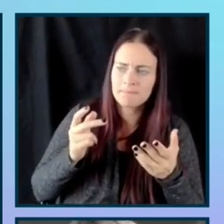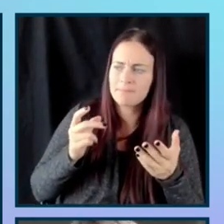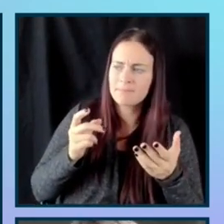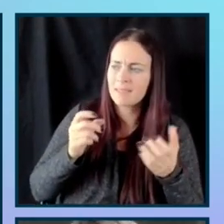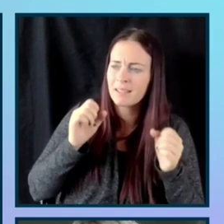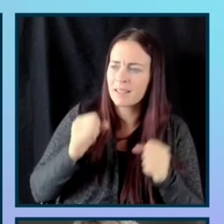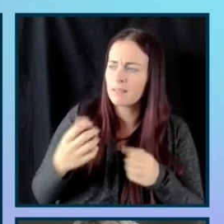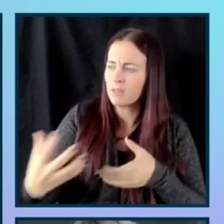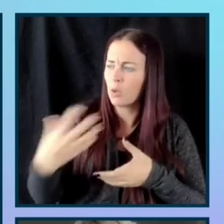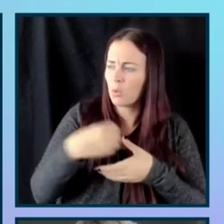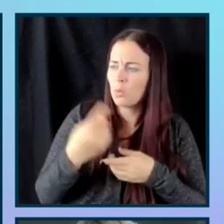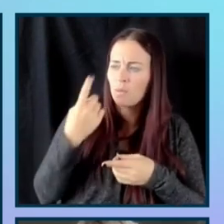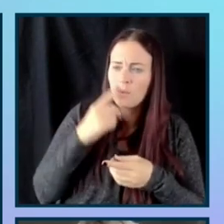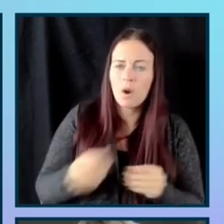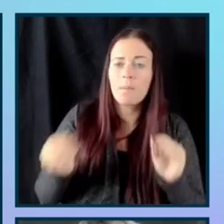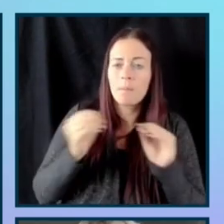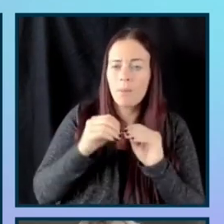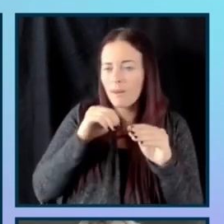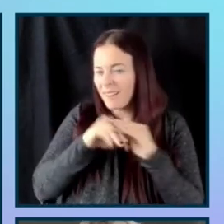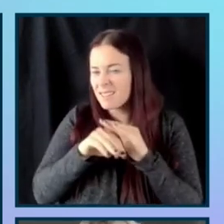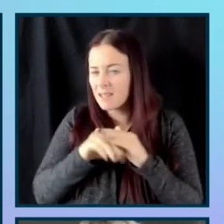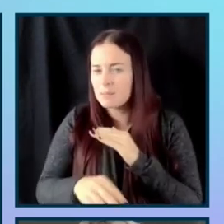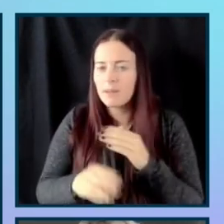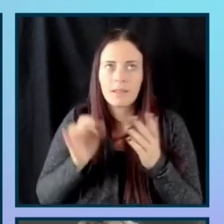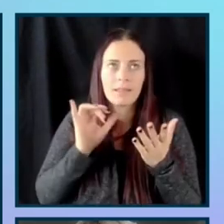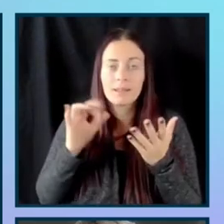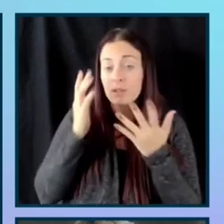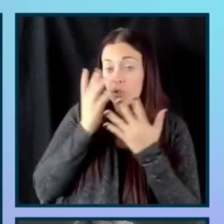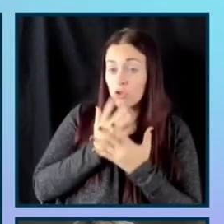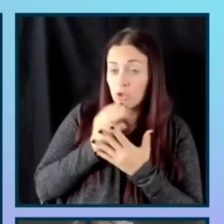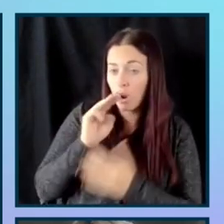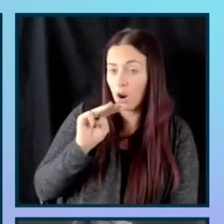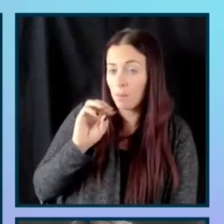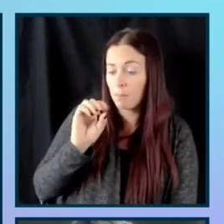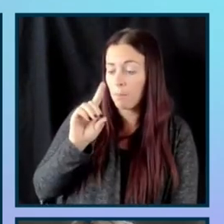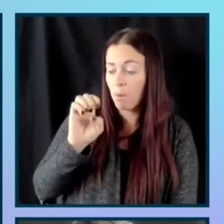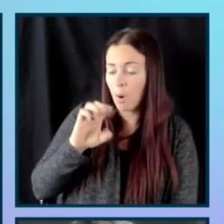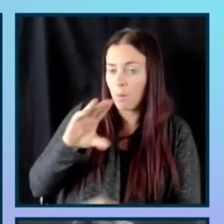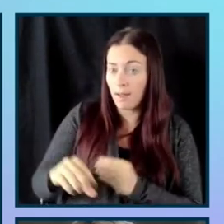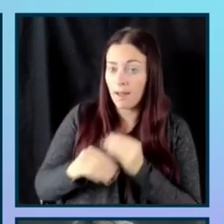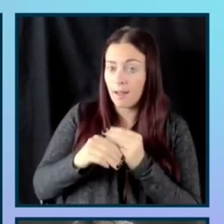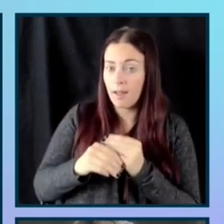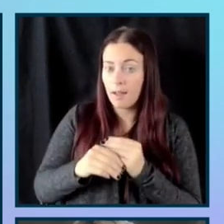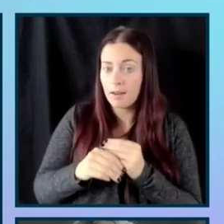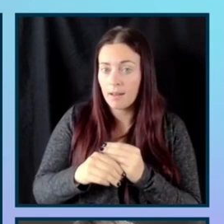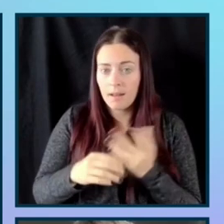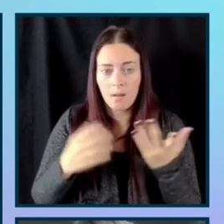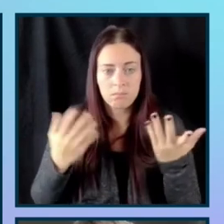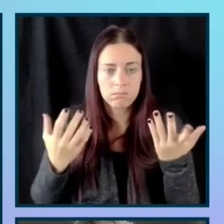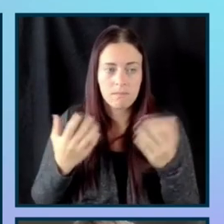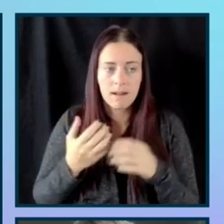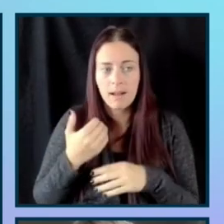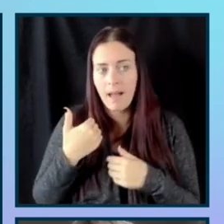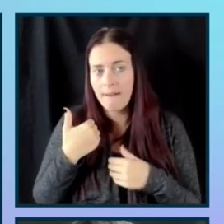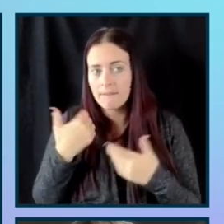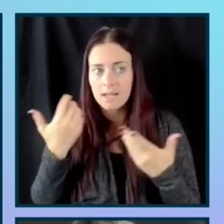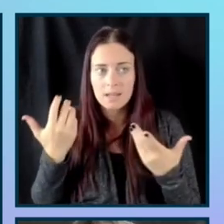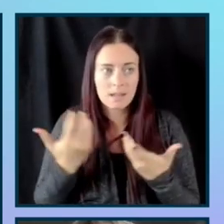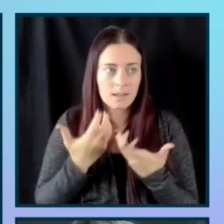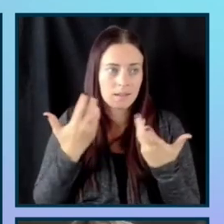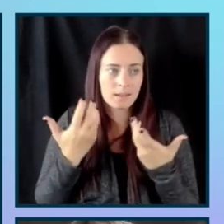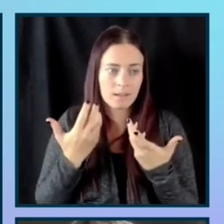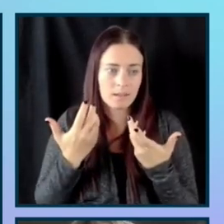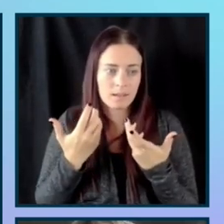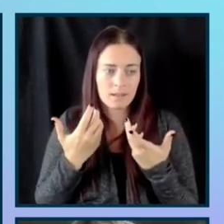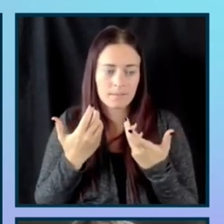a dark mode? Is it, um, you know, having, um, a, uh, an ability to